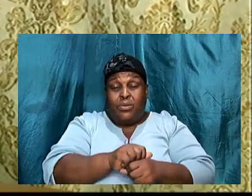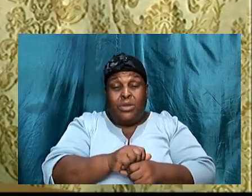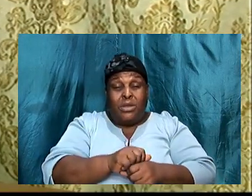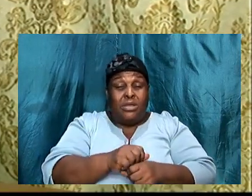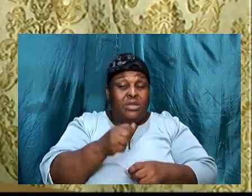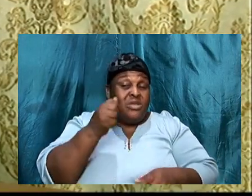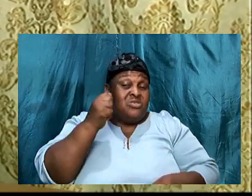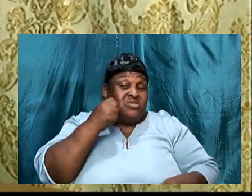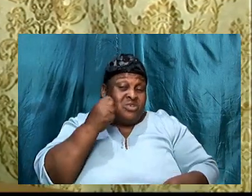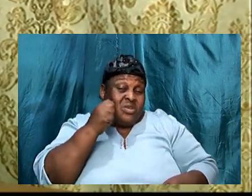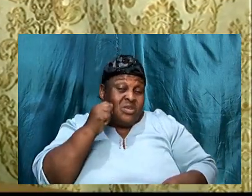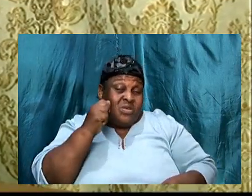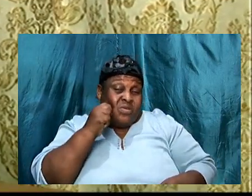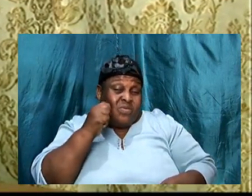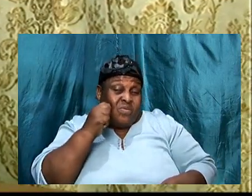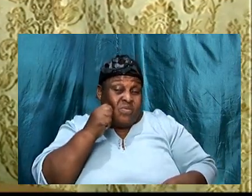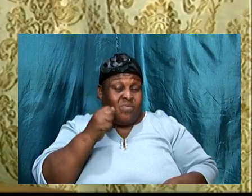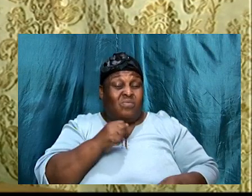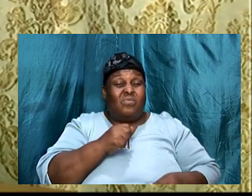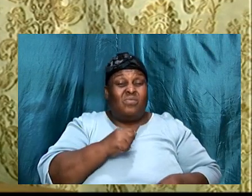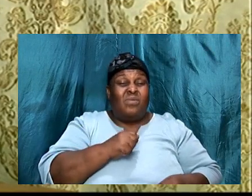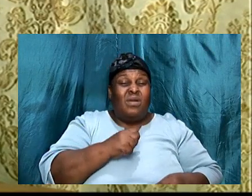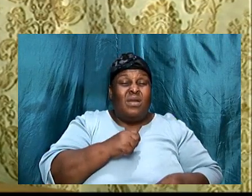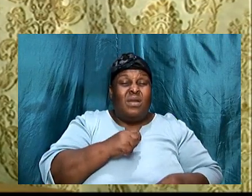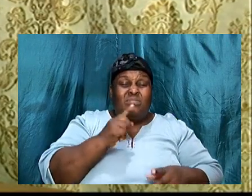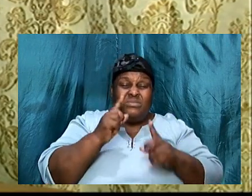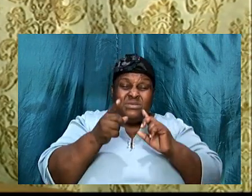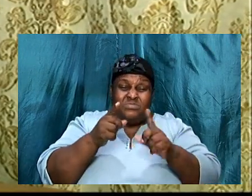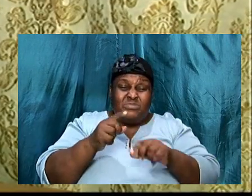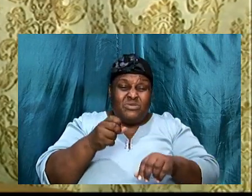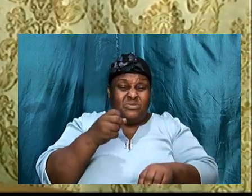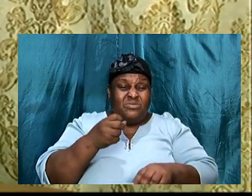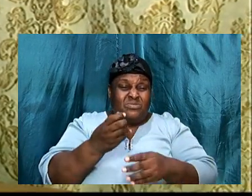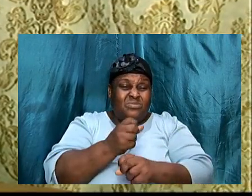deal with Hagar, harshly, this maid that she had for years,